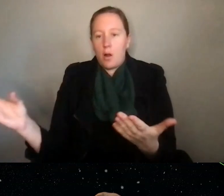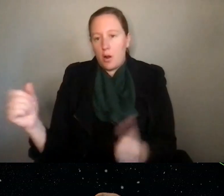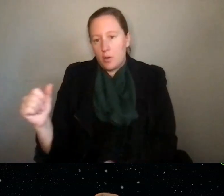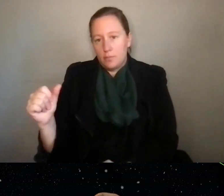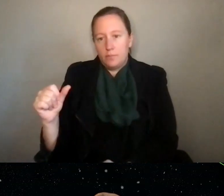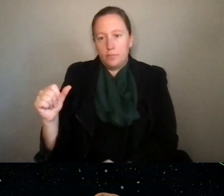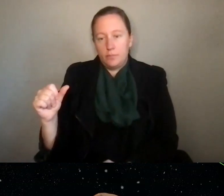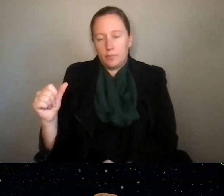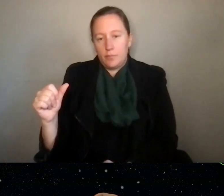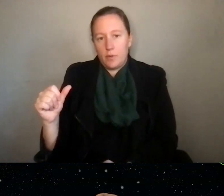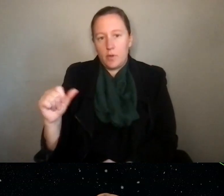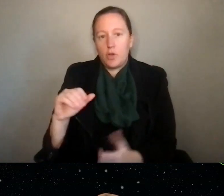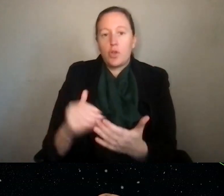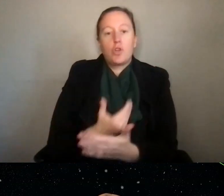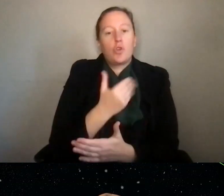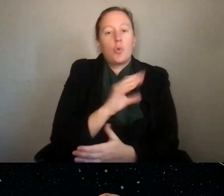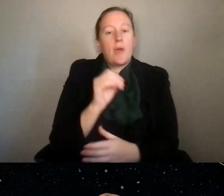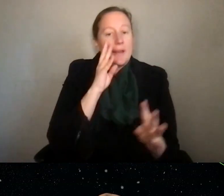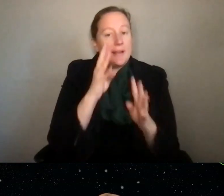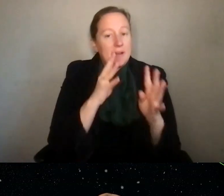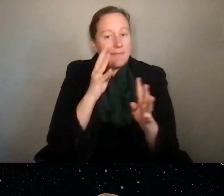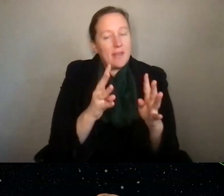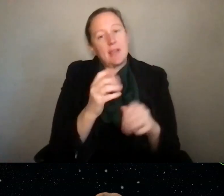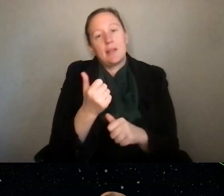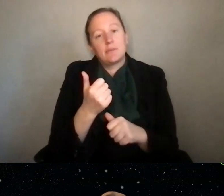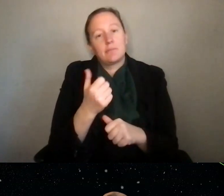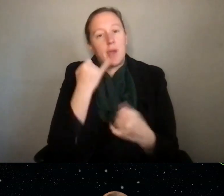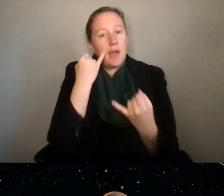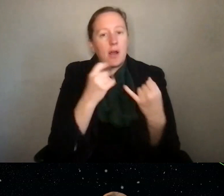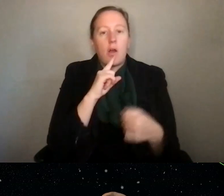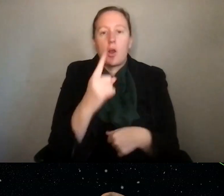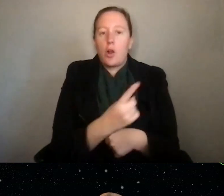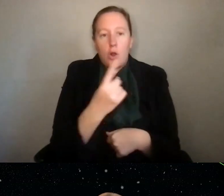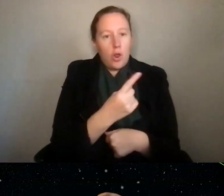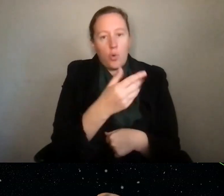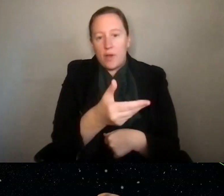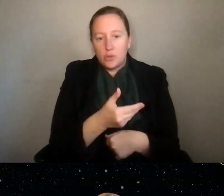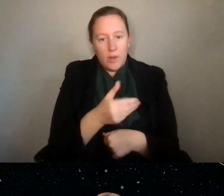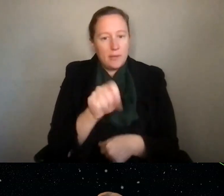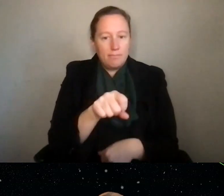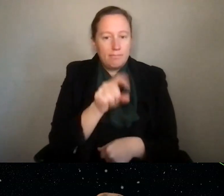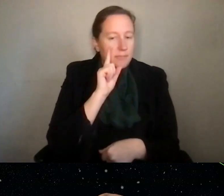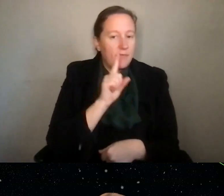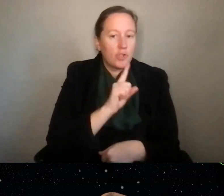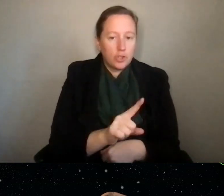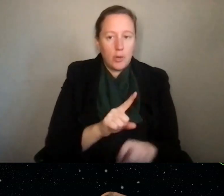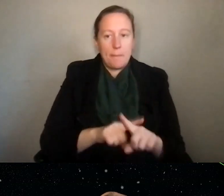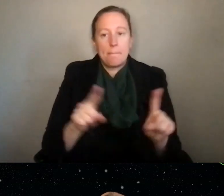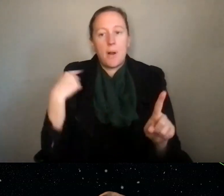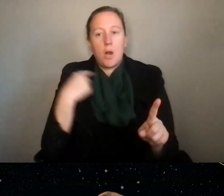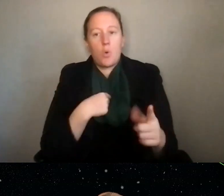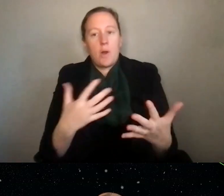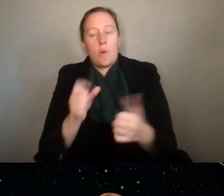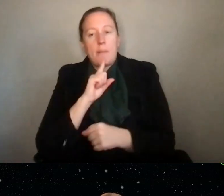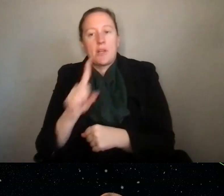new and innovative ideas are always welcome. Absolutely. But you want to make sure